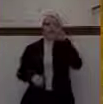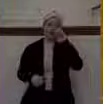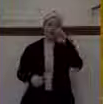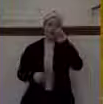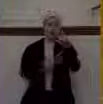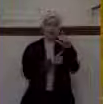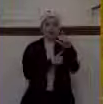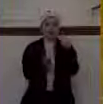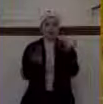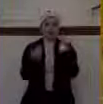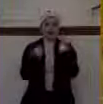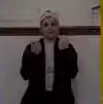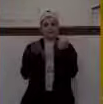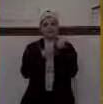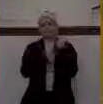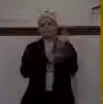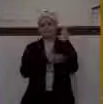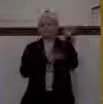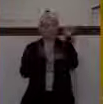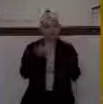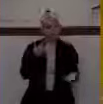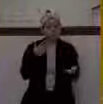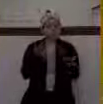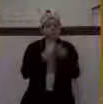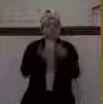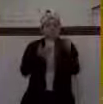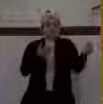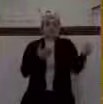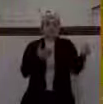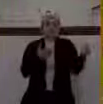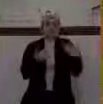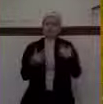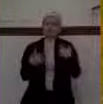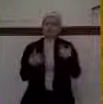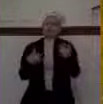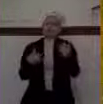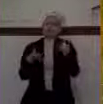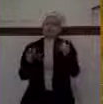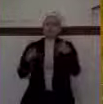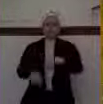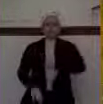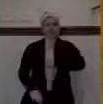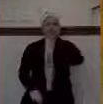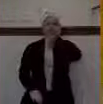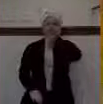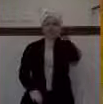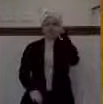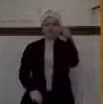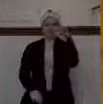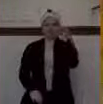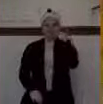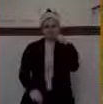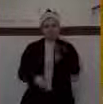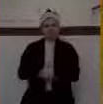This was an expensive material. And so they took great pride in their expensive clothing that they wore. And